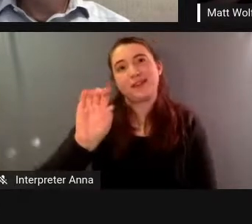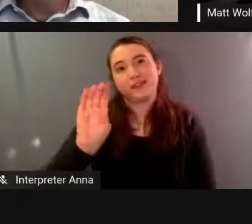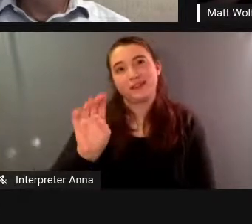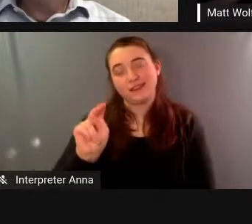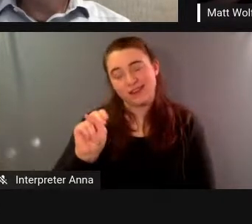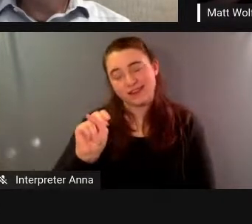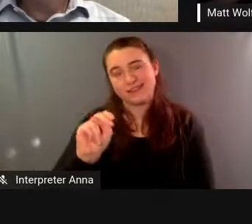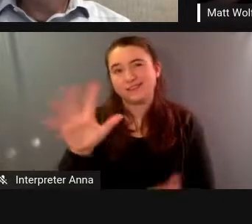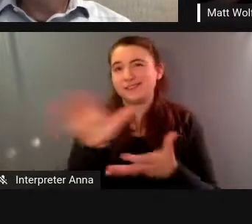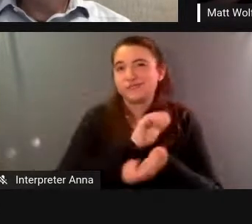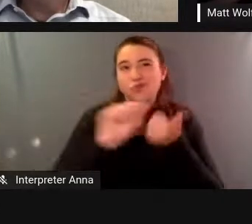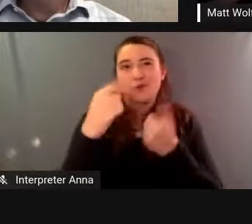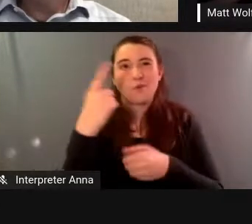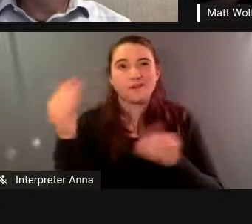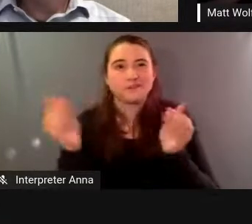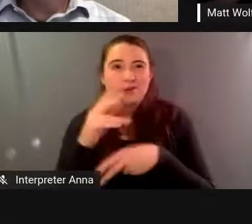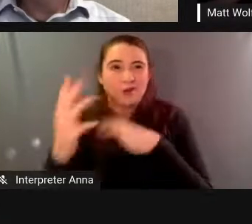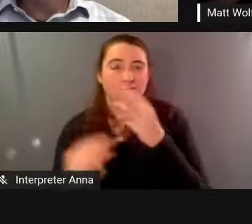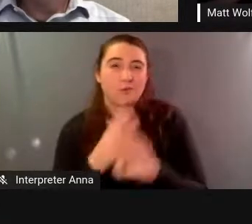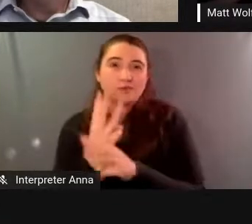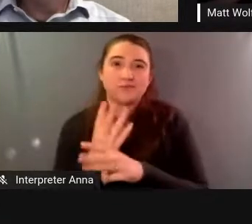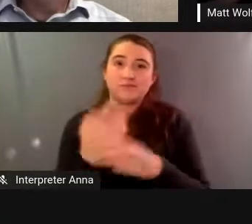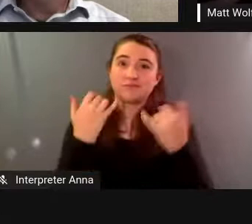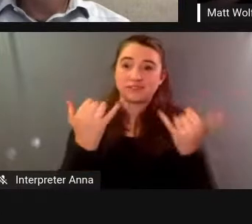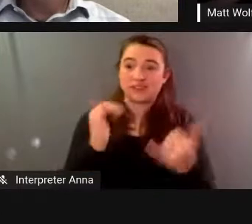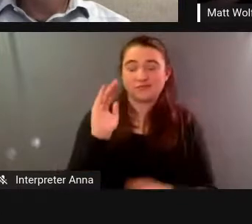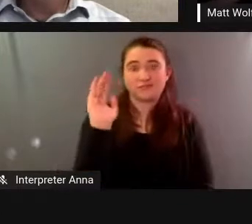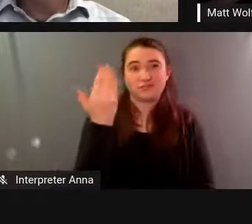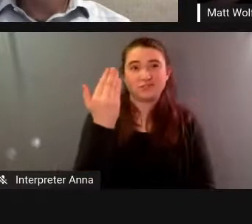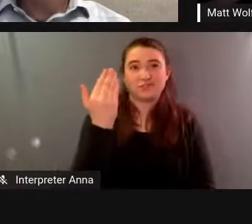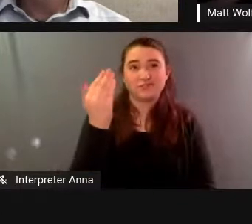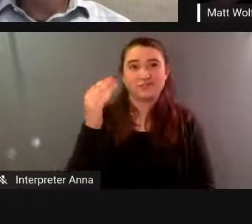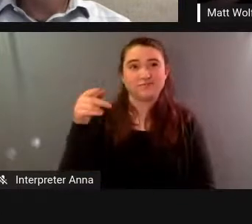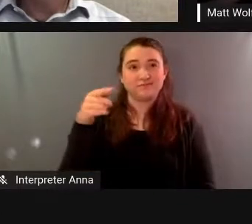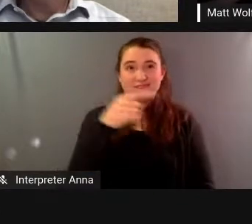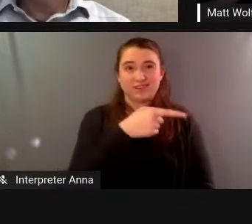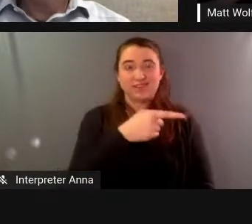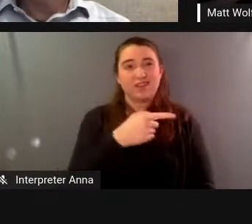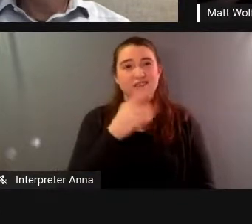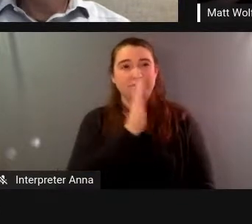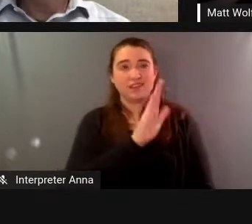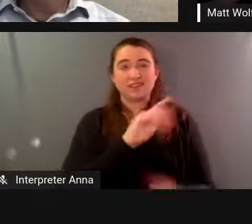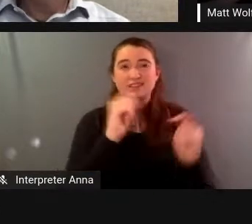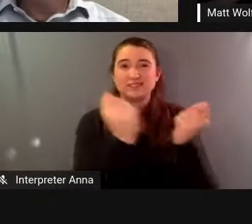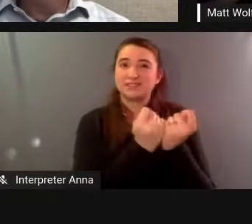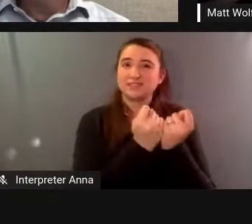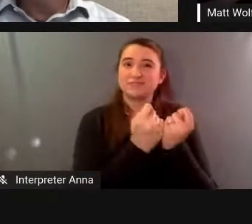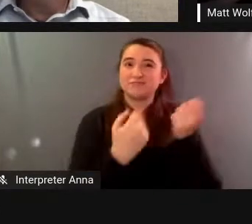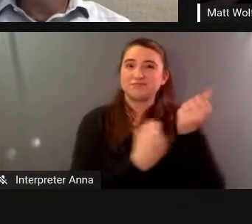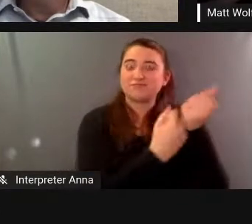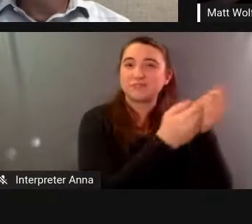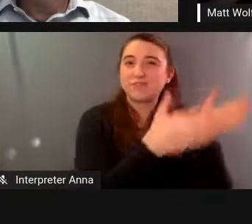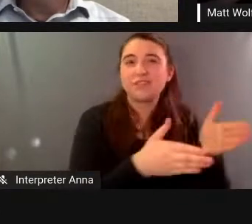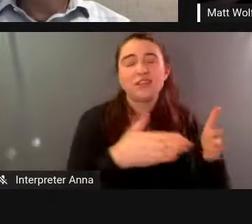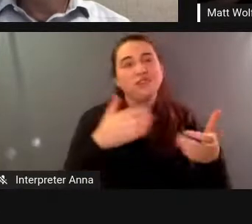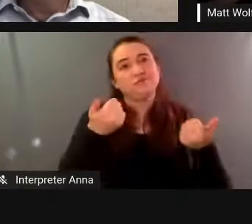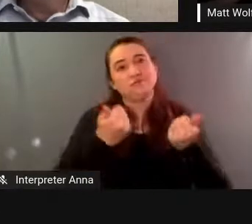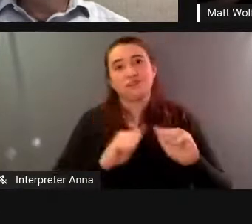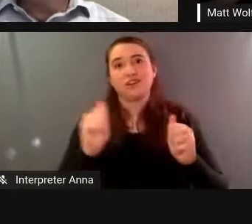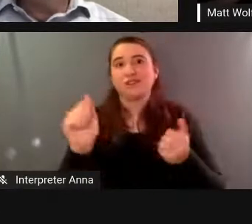world and now apparently he and his allies are working on destroying the the large world the one that we all live in